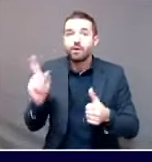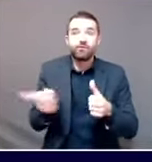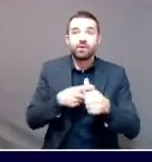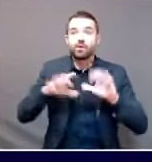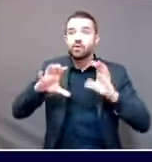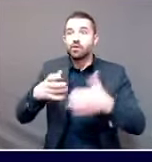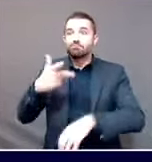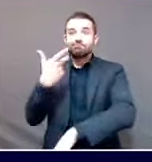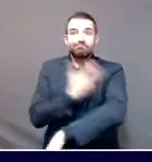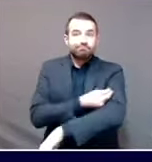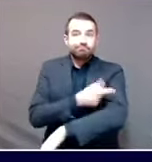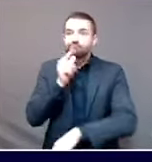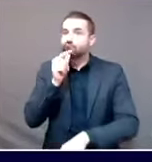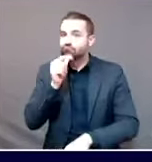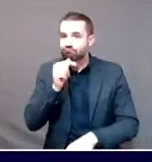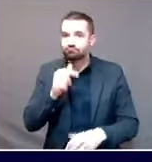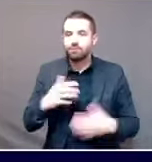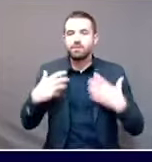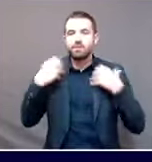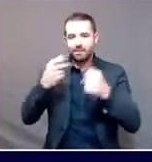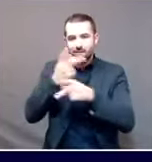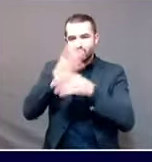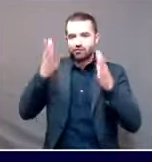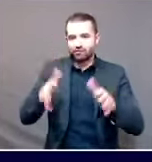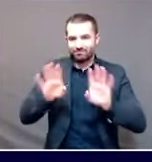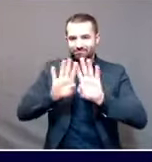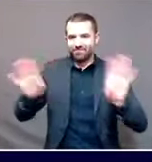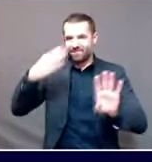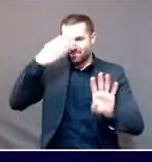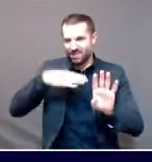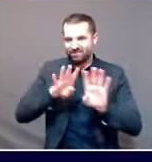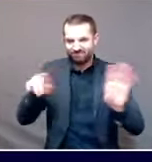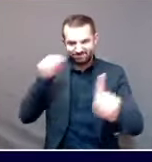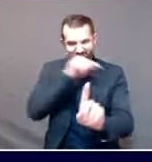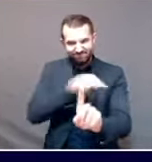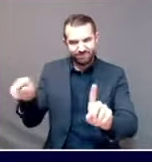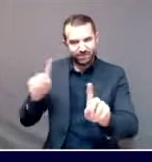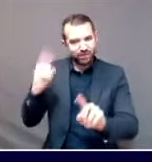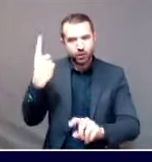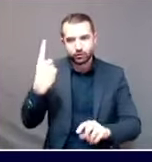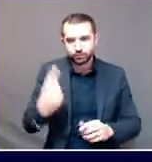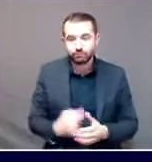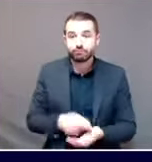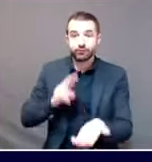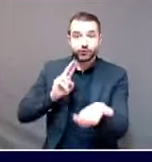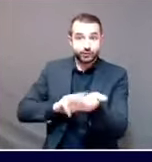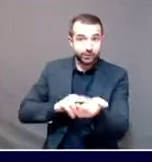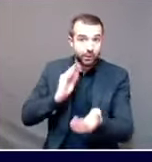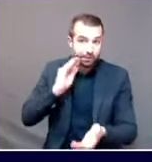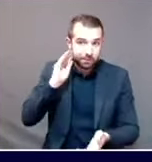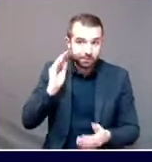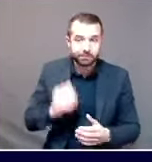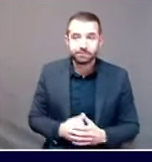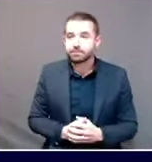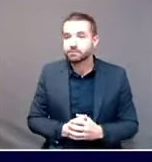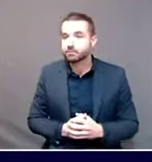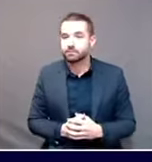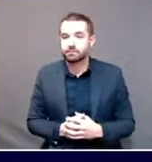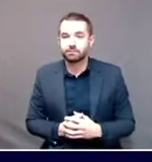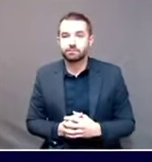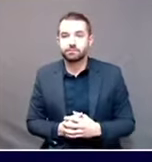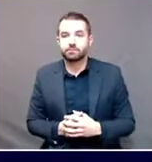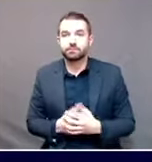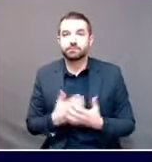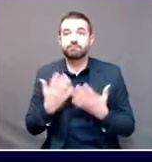nursing home residents. In short, we should be focusing our vaccine planning efforts on first